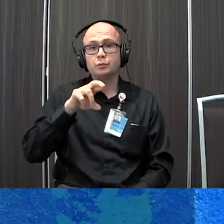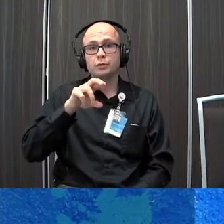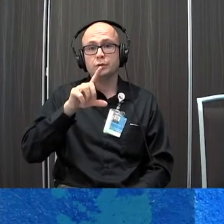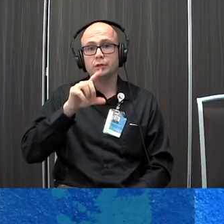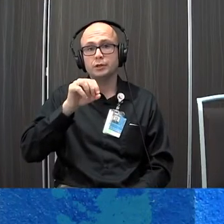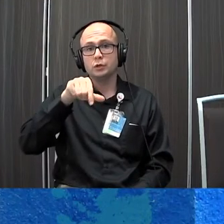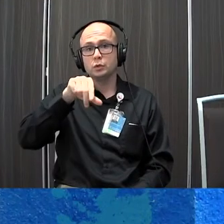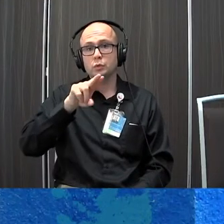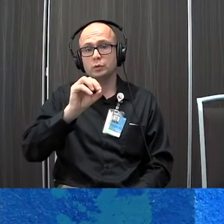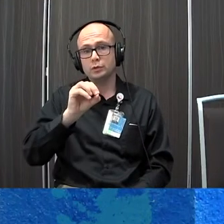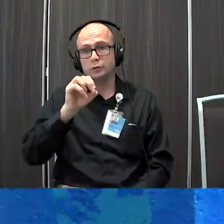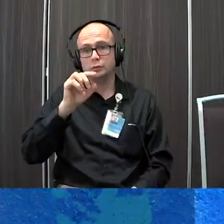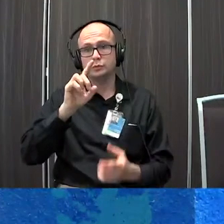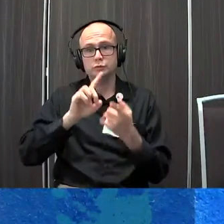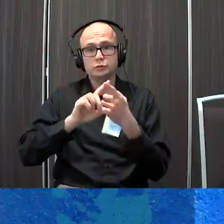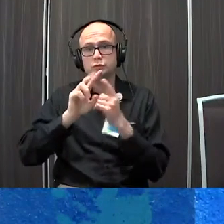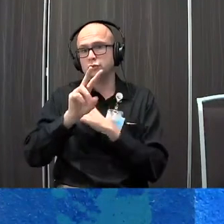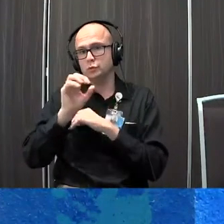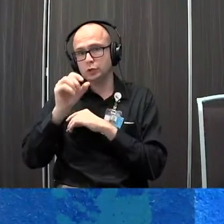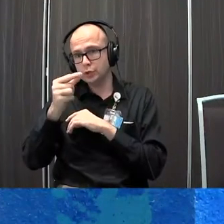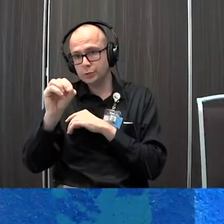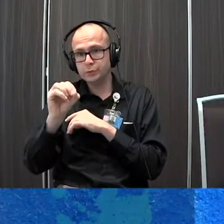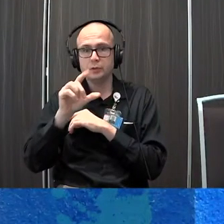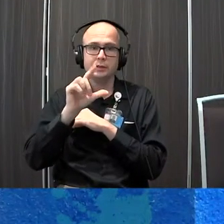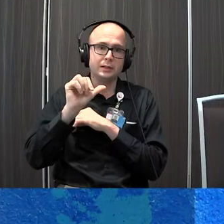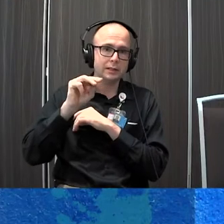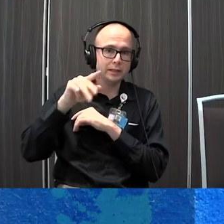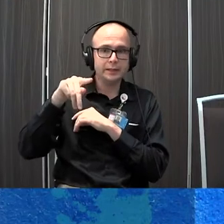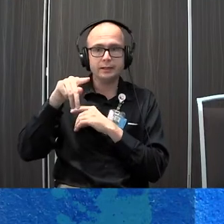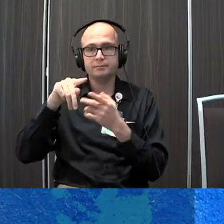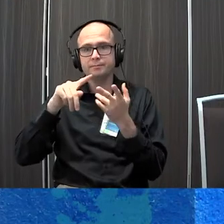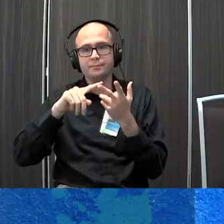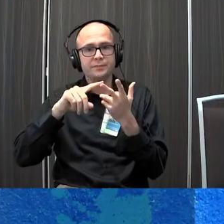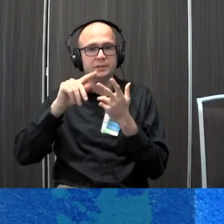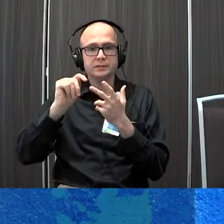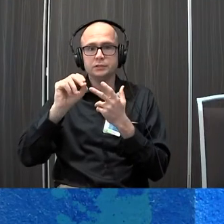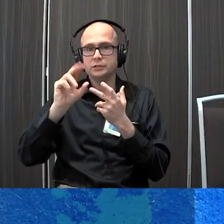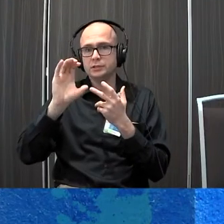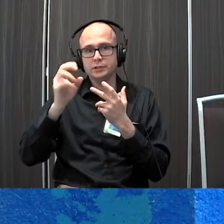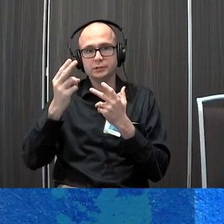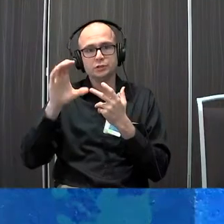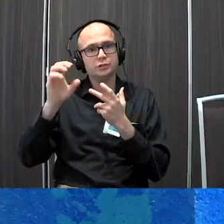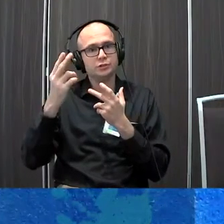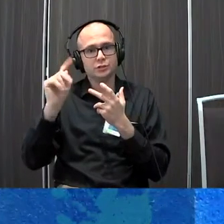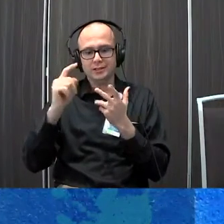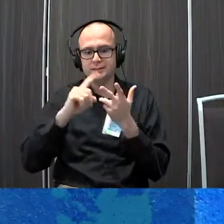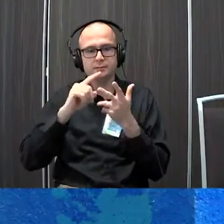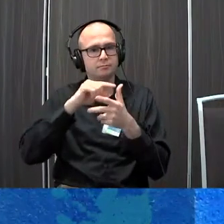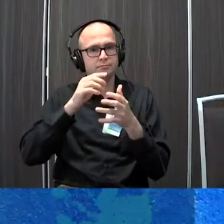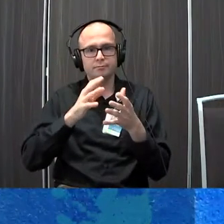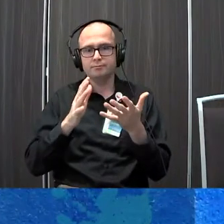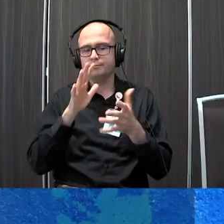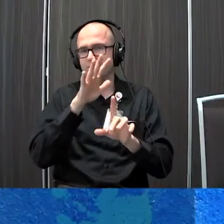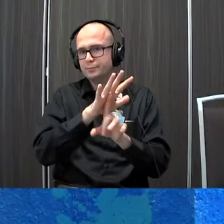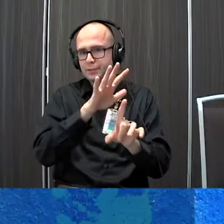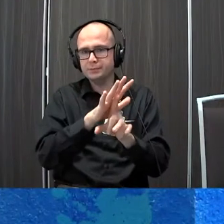Proloquo2Go, LAMP, TouchChat those are all popular communication apps in addition to the other ones